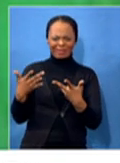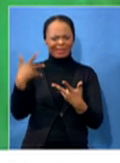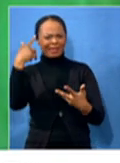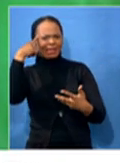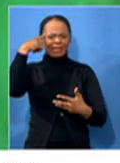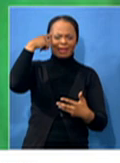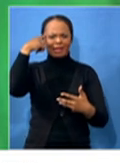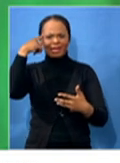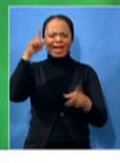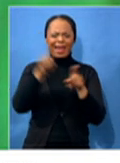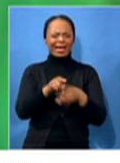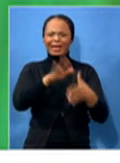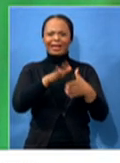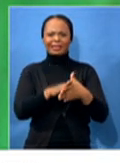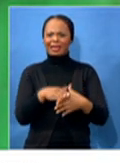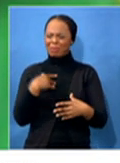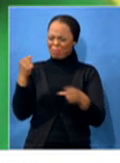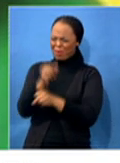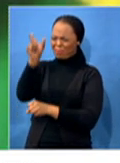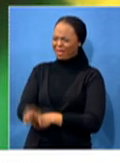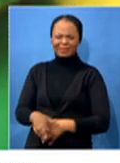sound like I'm talking about the same person, you know?